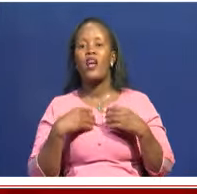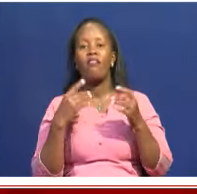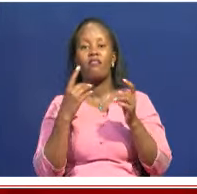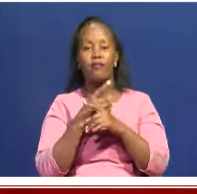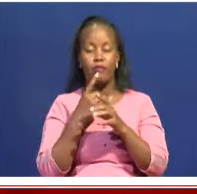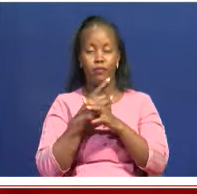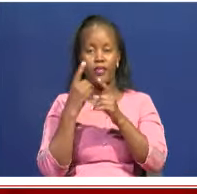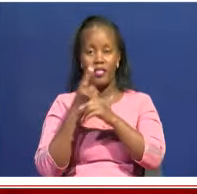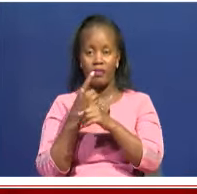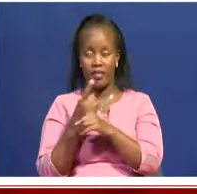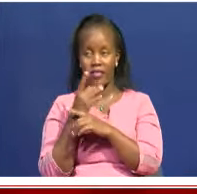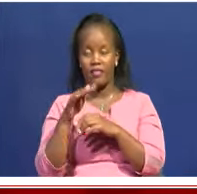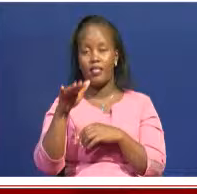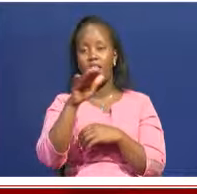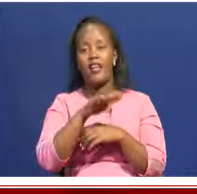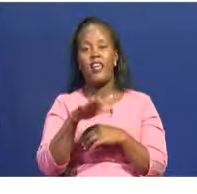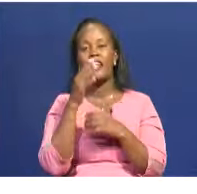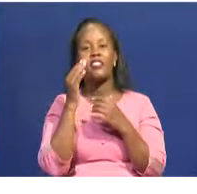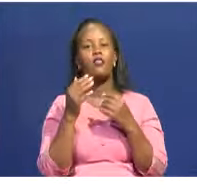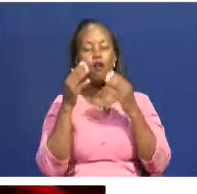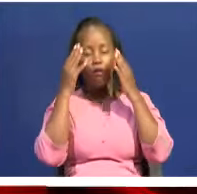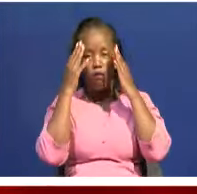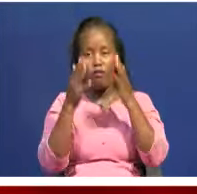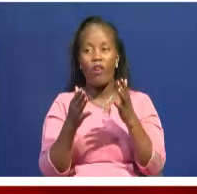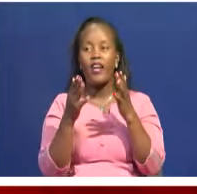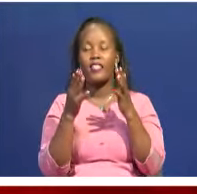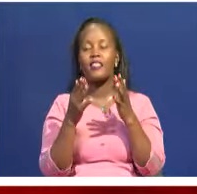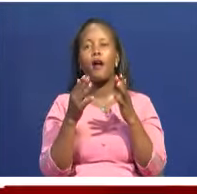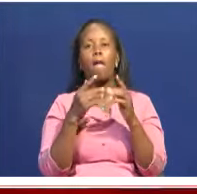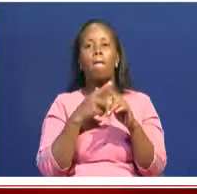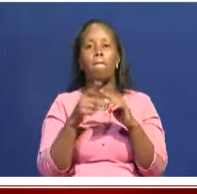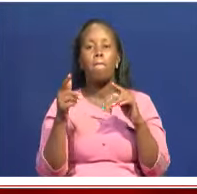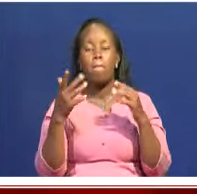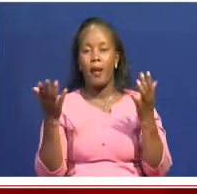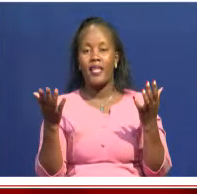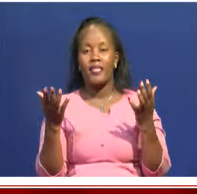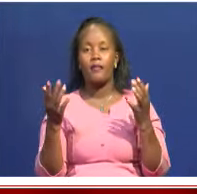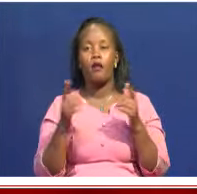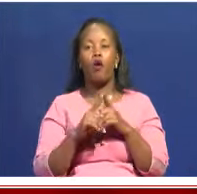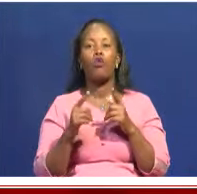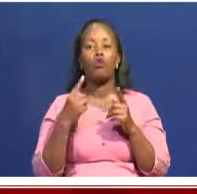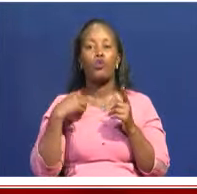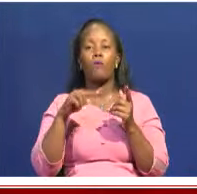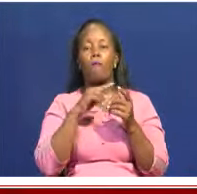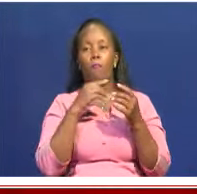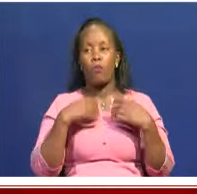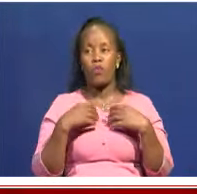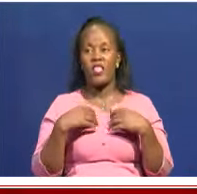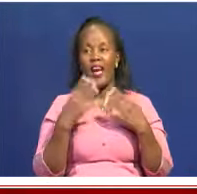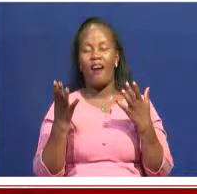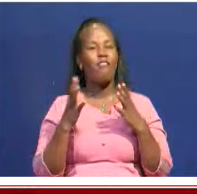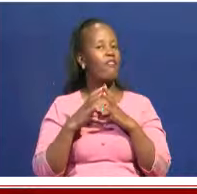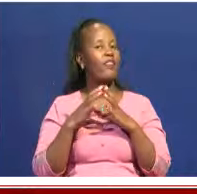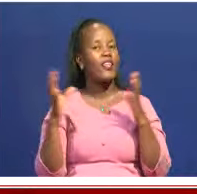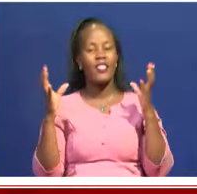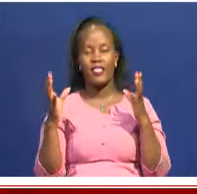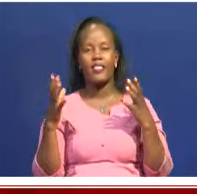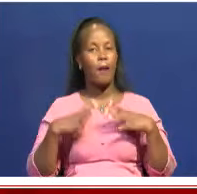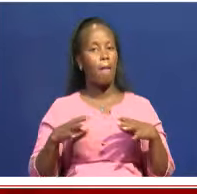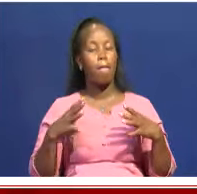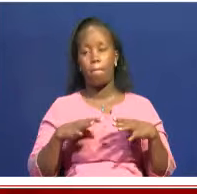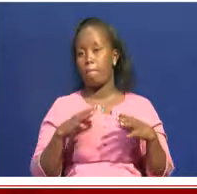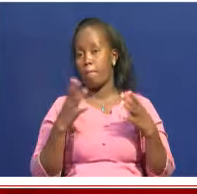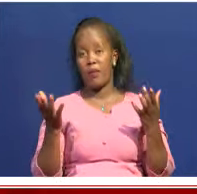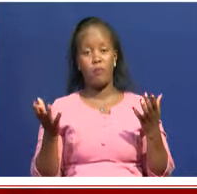our State Department. We deal with culture, the arts and heritage, but under that we have heroes. We deal with our heroes. We deal